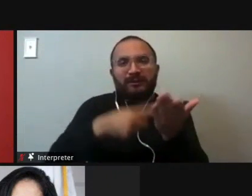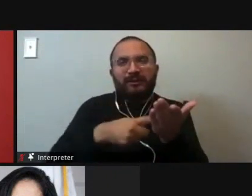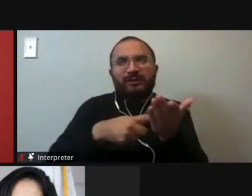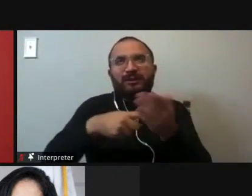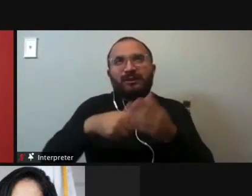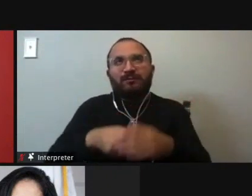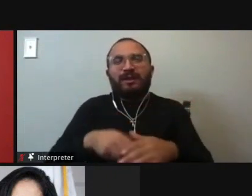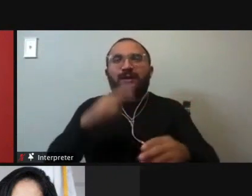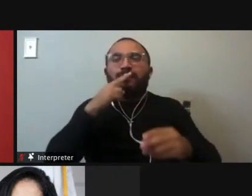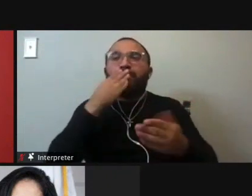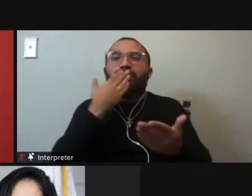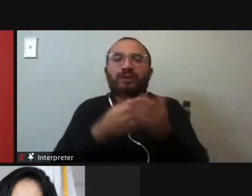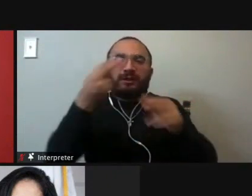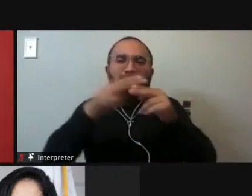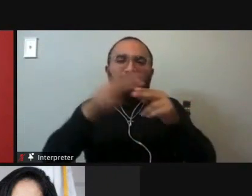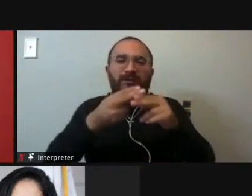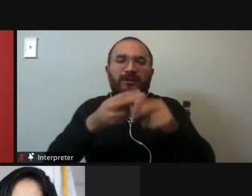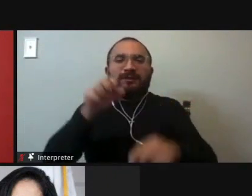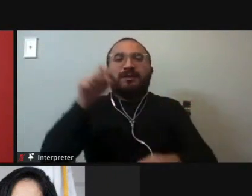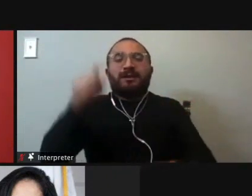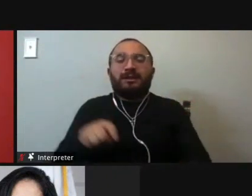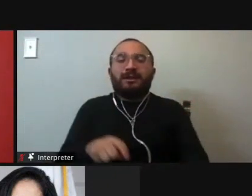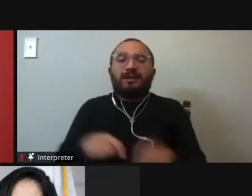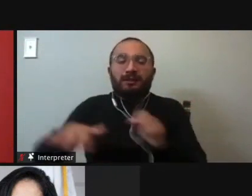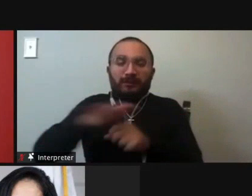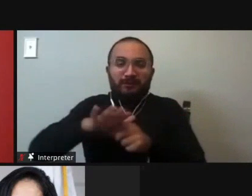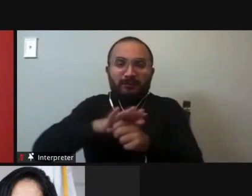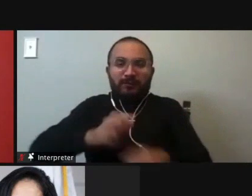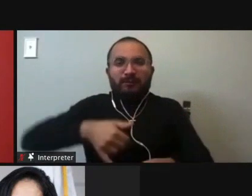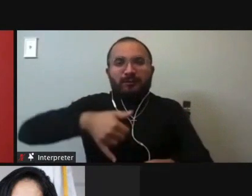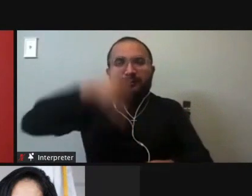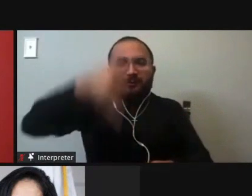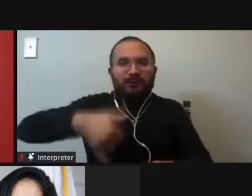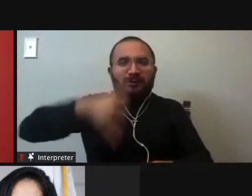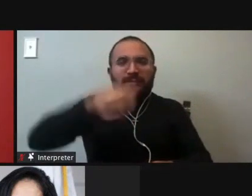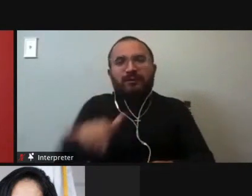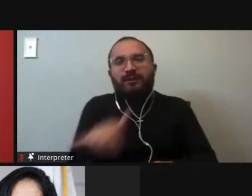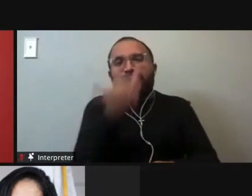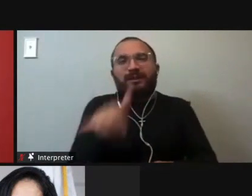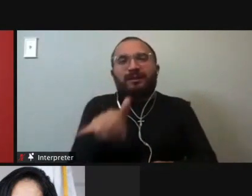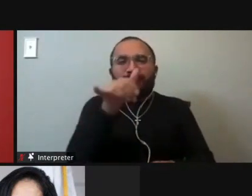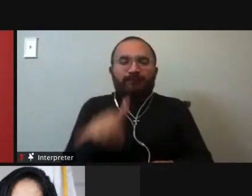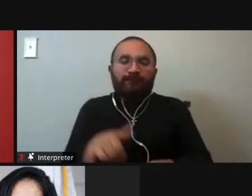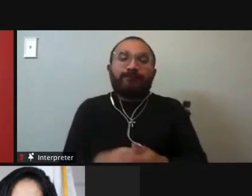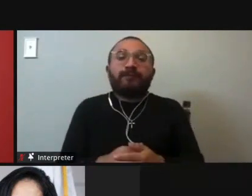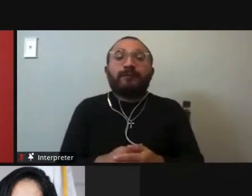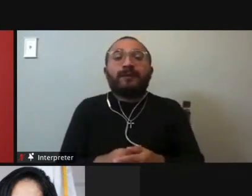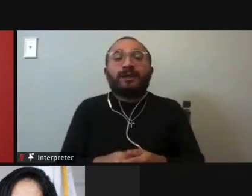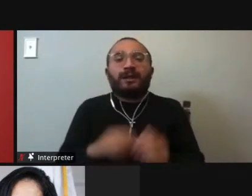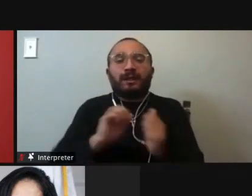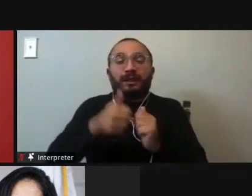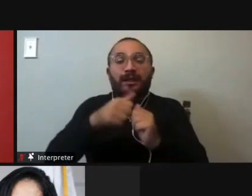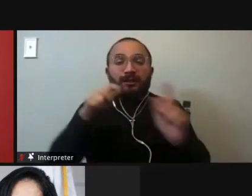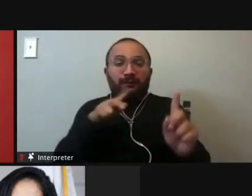about what the law is, what is fairness, what is justice, what the constitution says, and how we apply